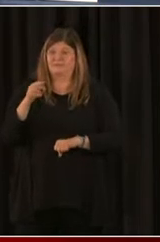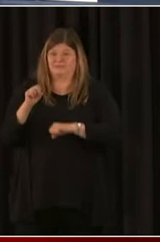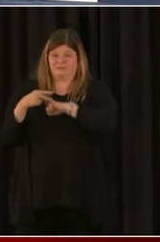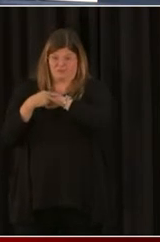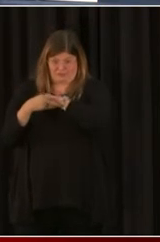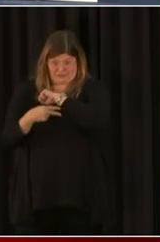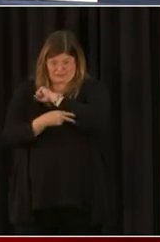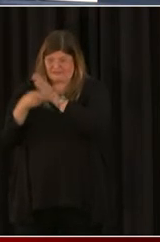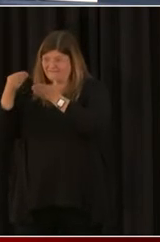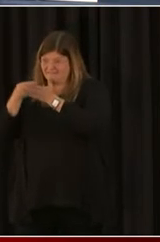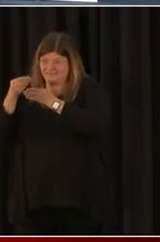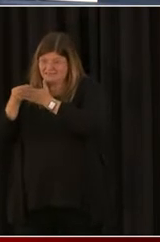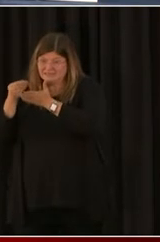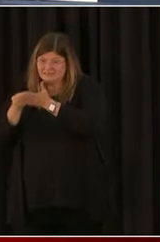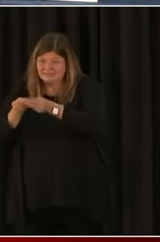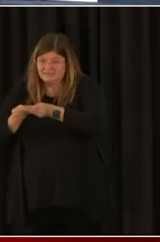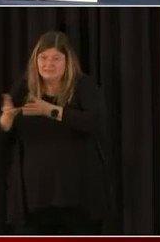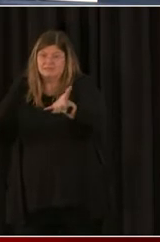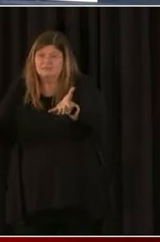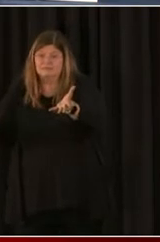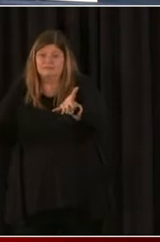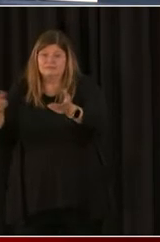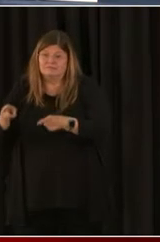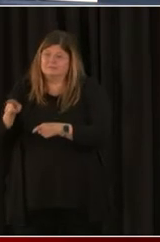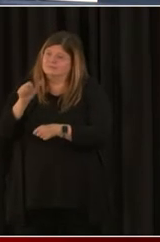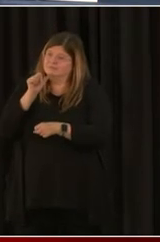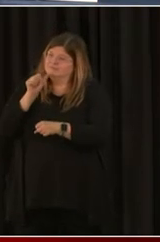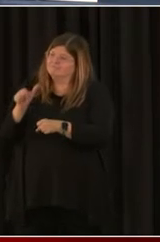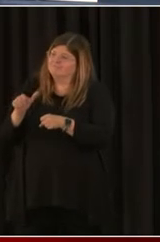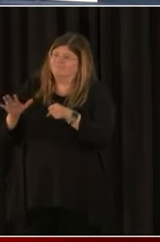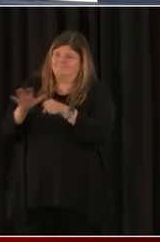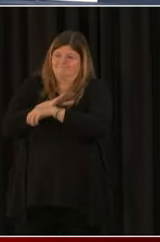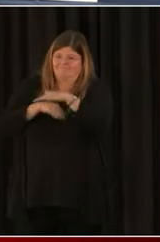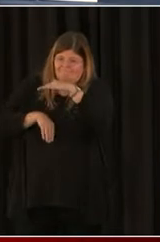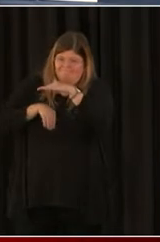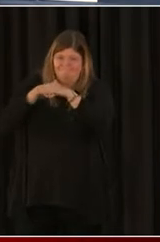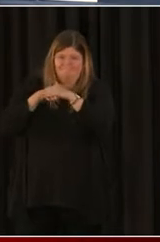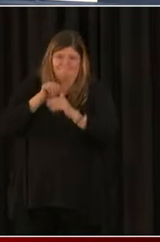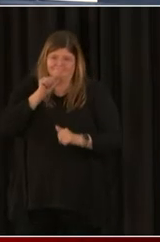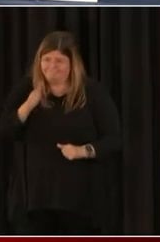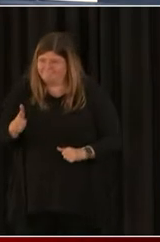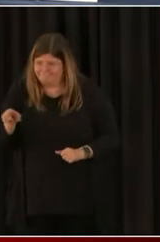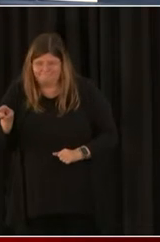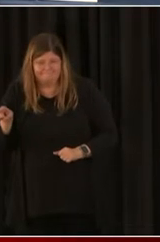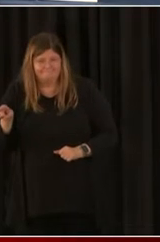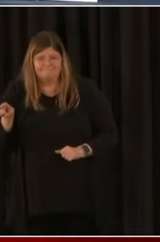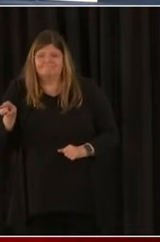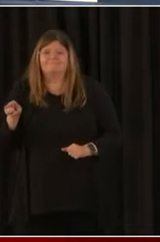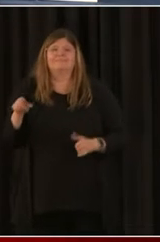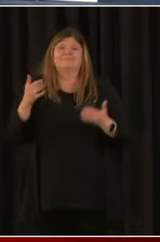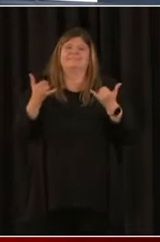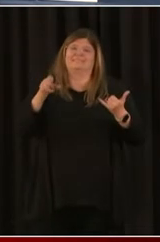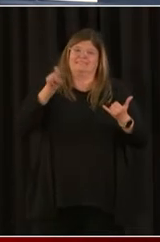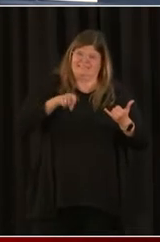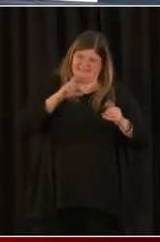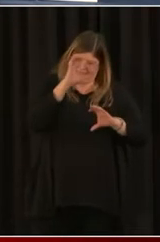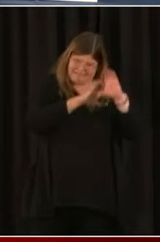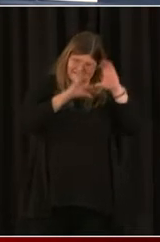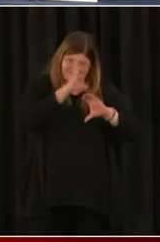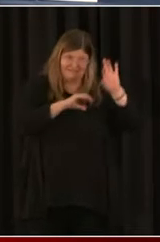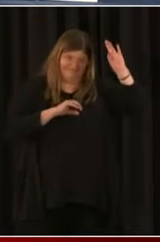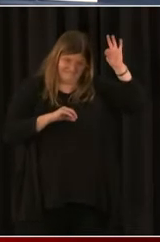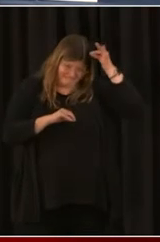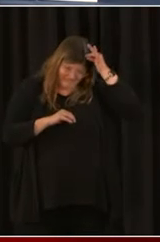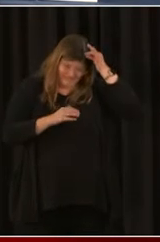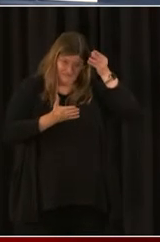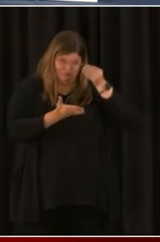dispersing, you know, it's not going to answer the need. And so, we are here to make sure that you are doing the things that you should do today to be